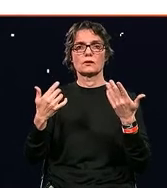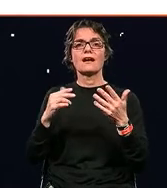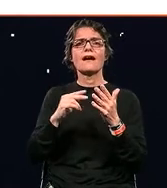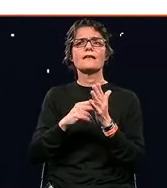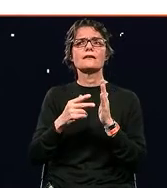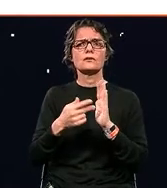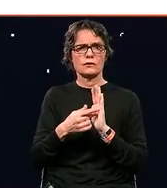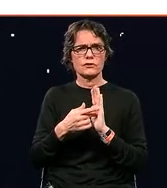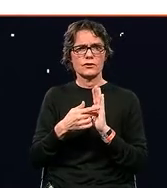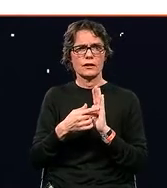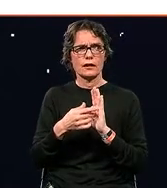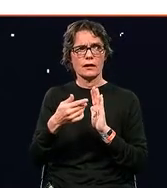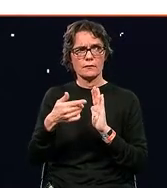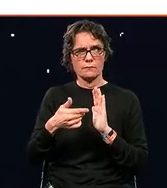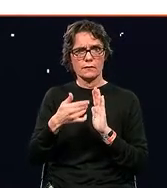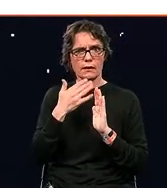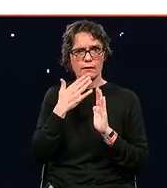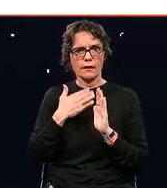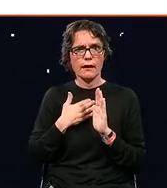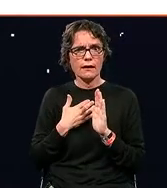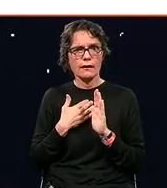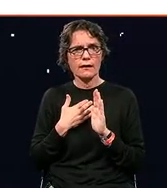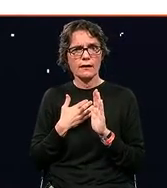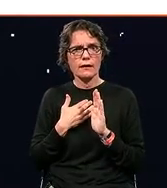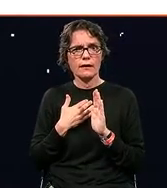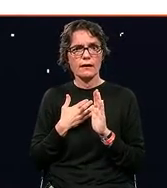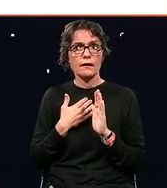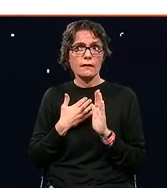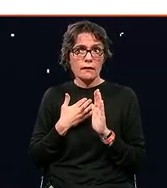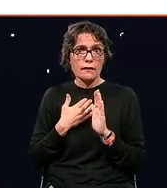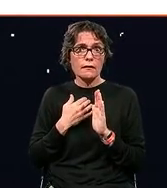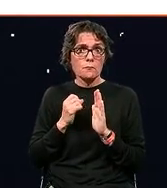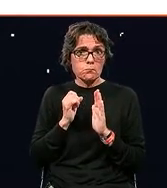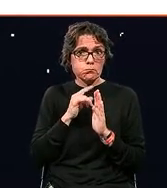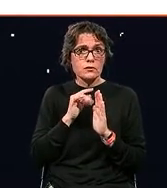help people to get there? Because we should.